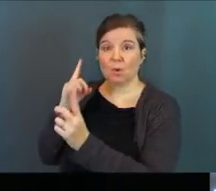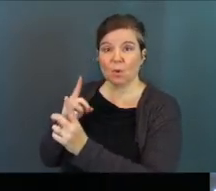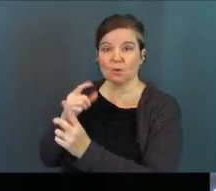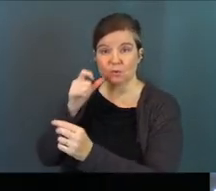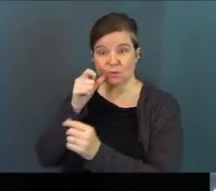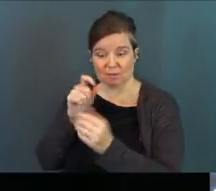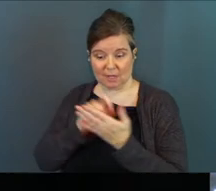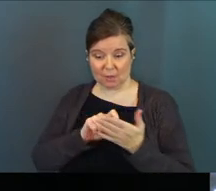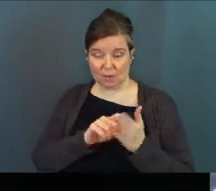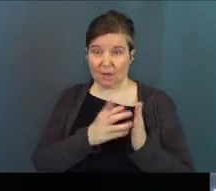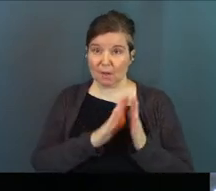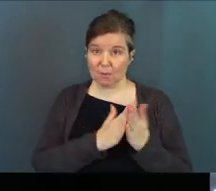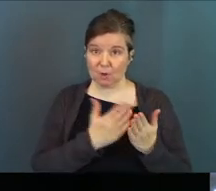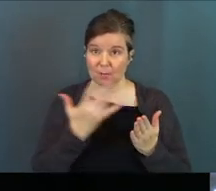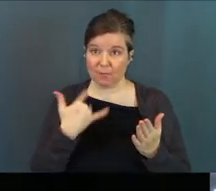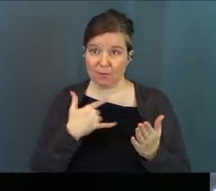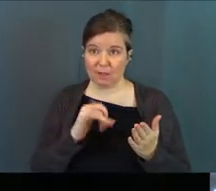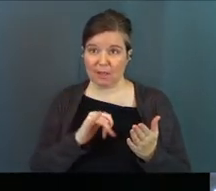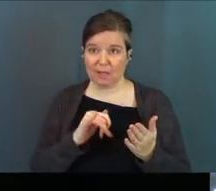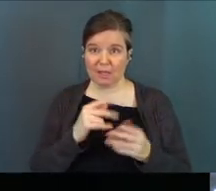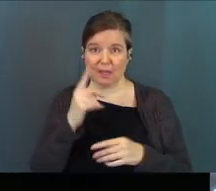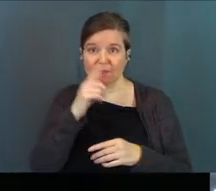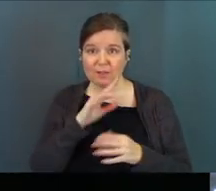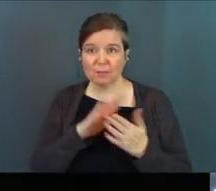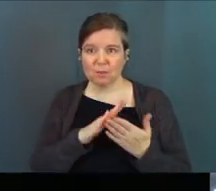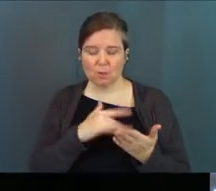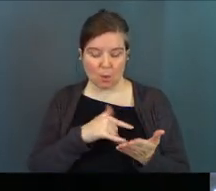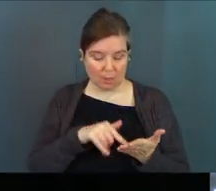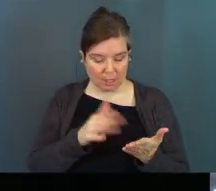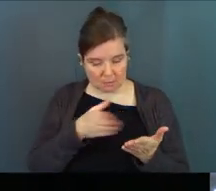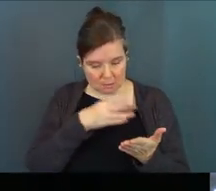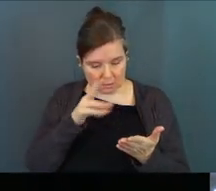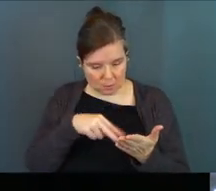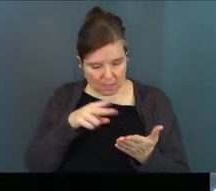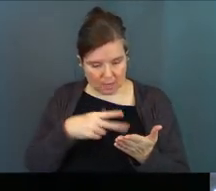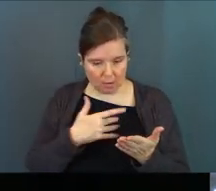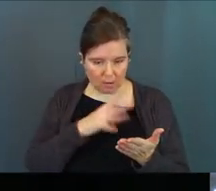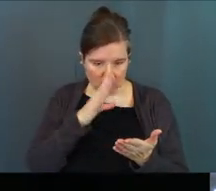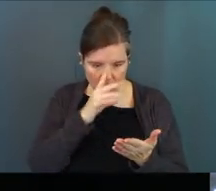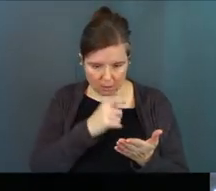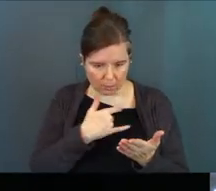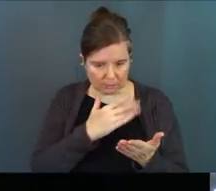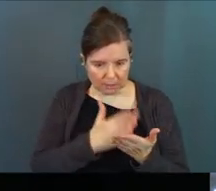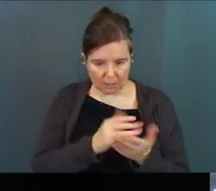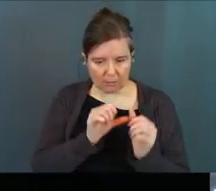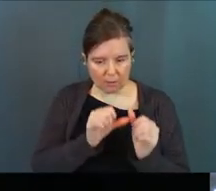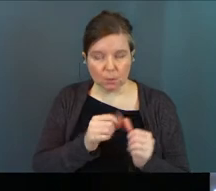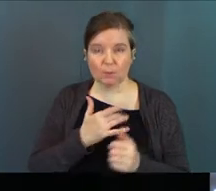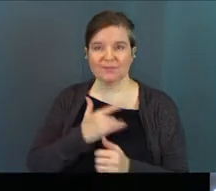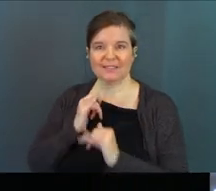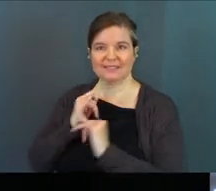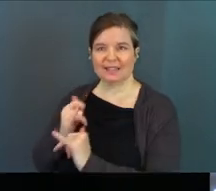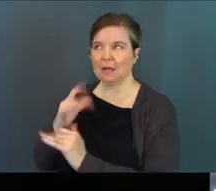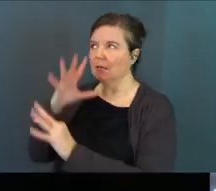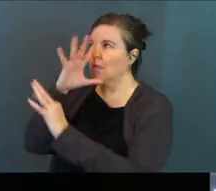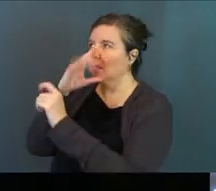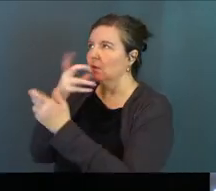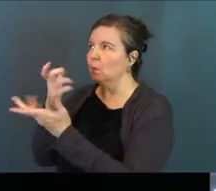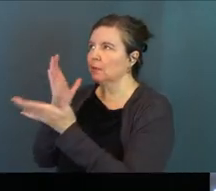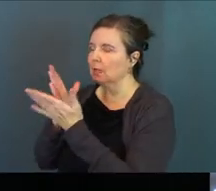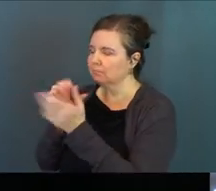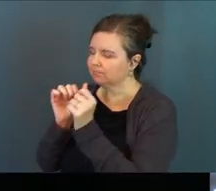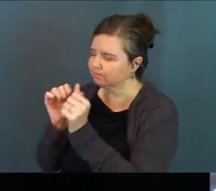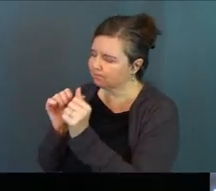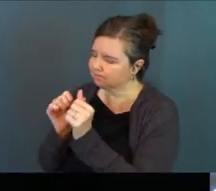to be, you ever read a book before, like a fictional book, a storybook, and you're like, wow, this is great, and you didn't want to stop reading, wanted to pitch. That's how we should feel about the Lord's Word today.